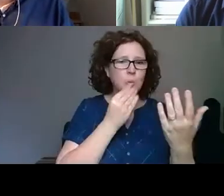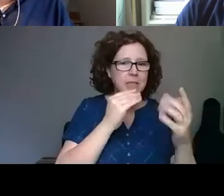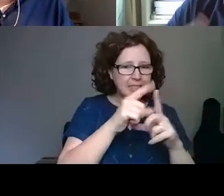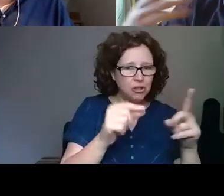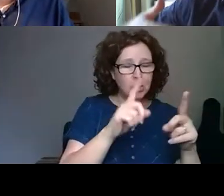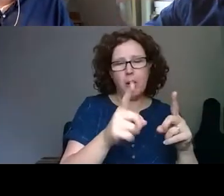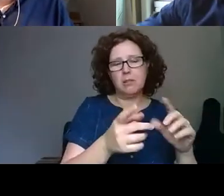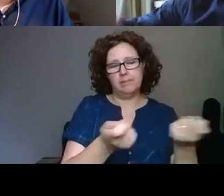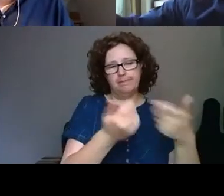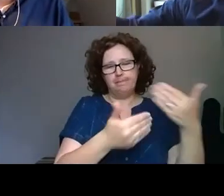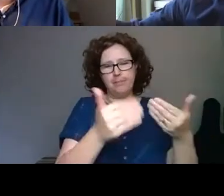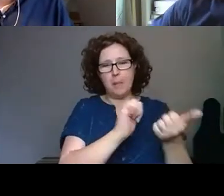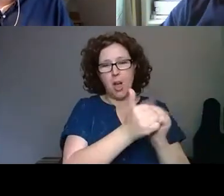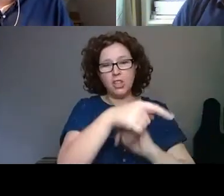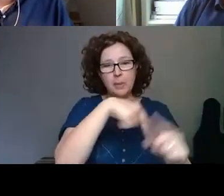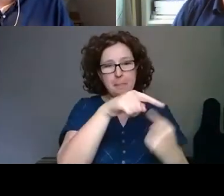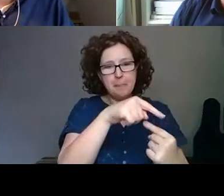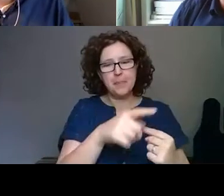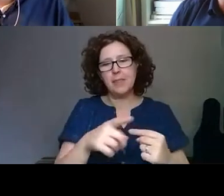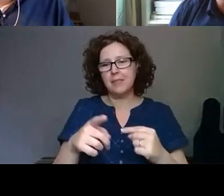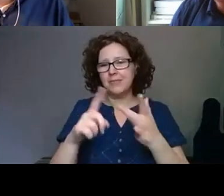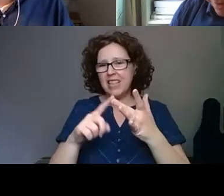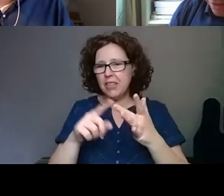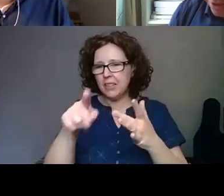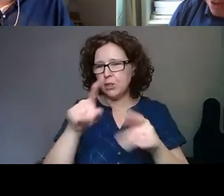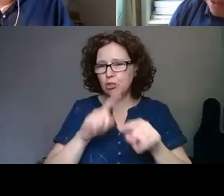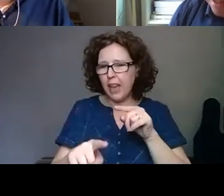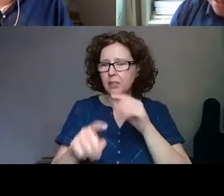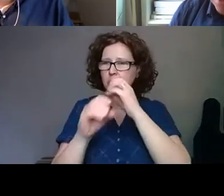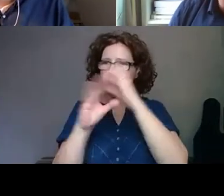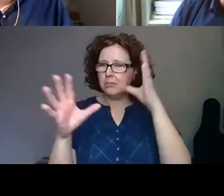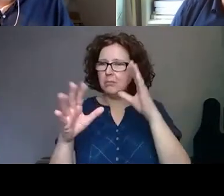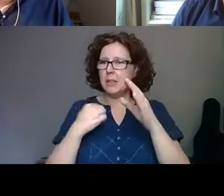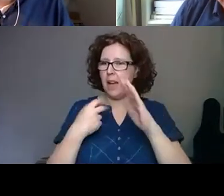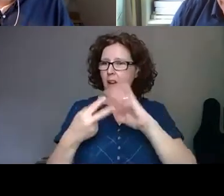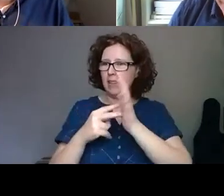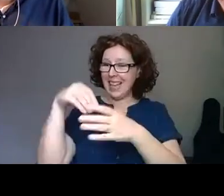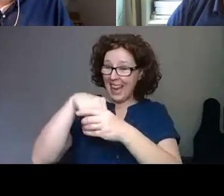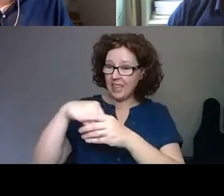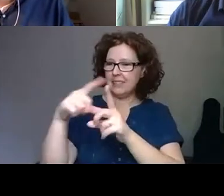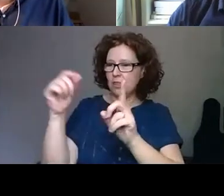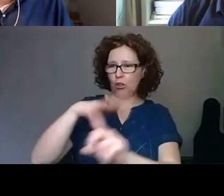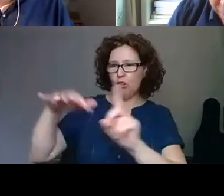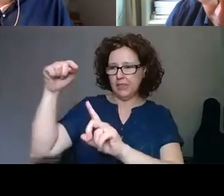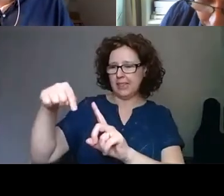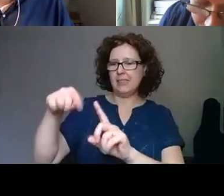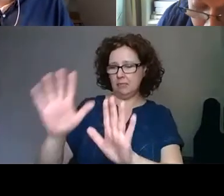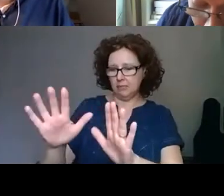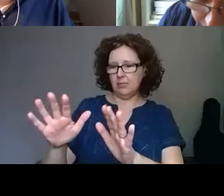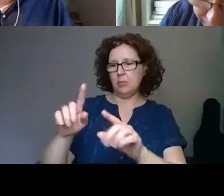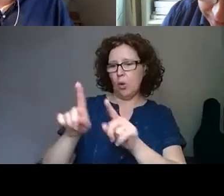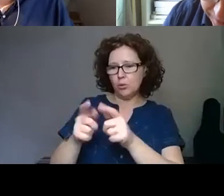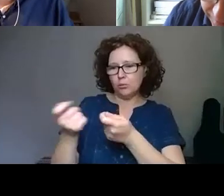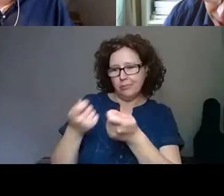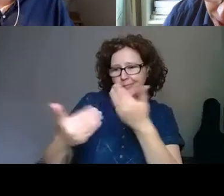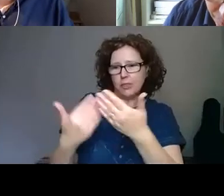you're trying to understand that digital context your institution is in, but at the same time, you know, managing those new